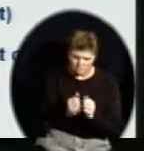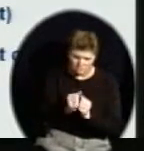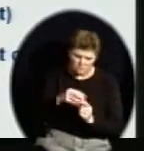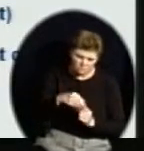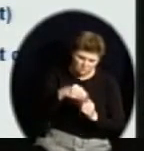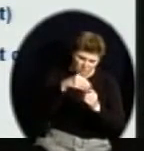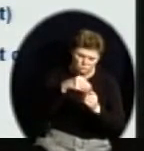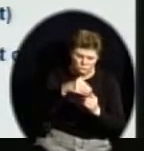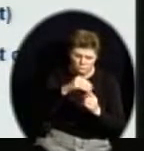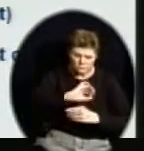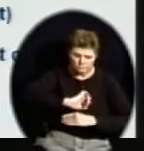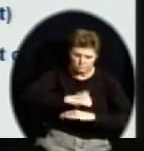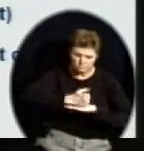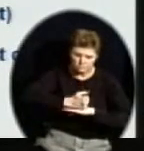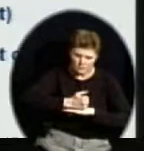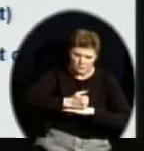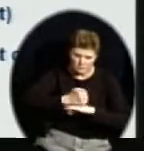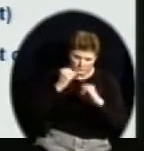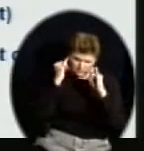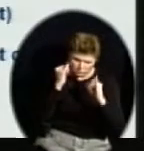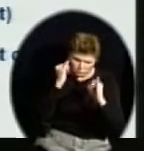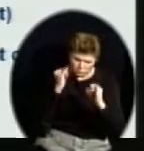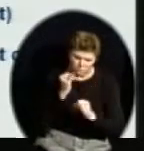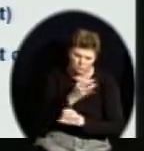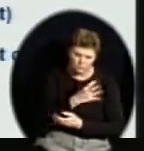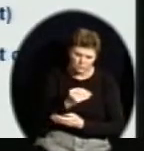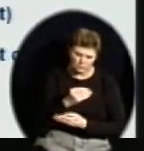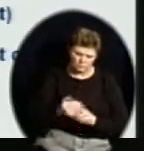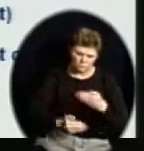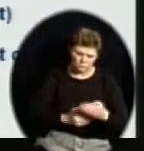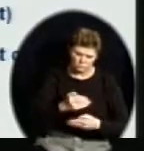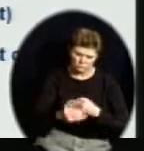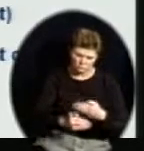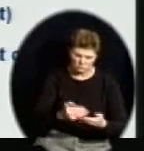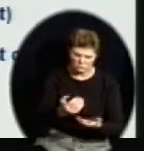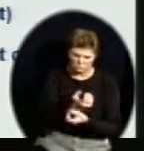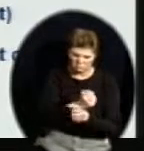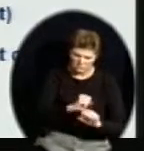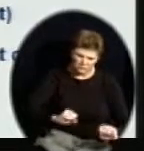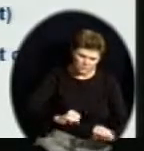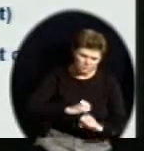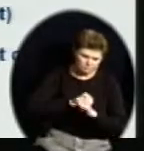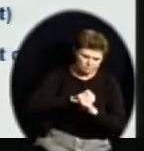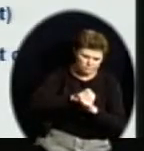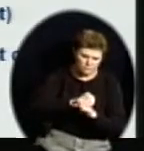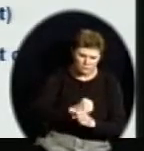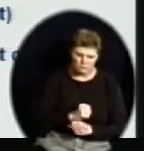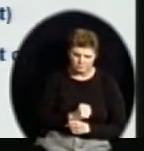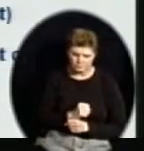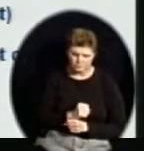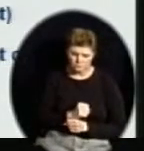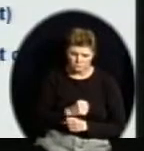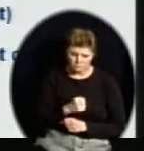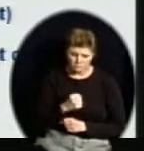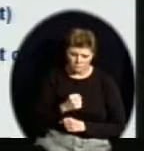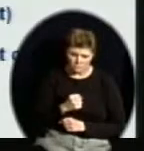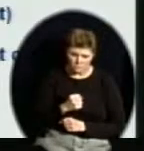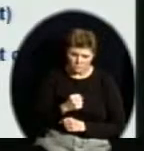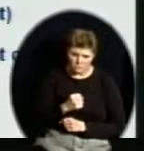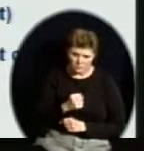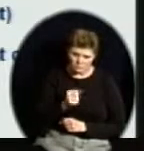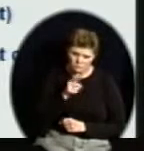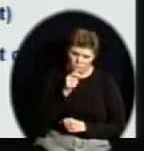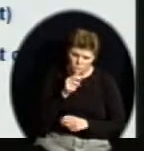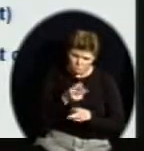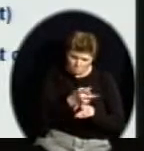and procedural safeguards. It is monitored by or enforced by the Office of Special Education